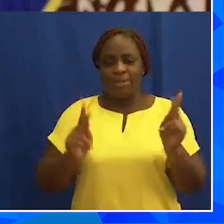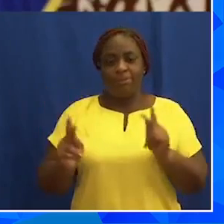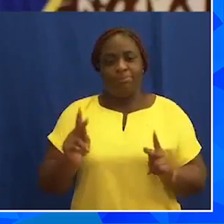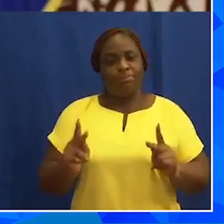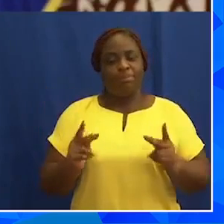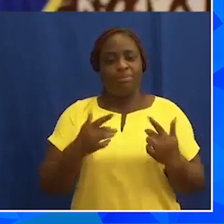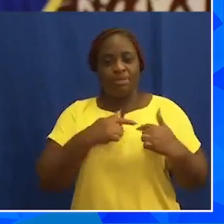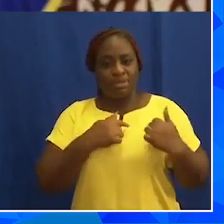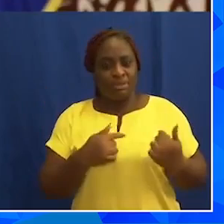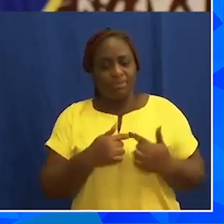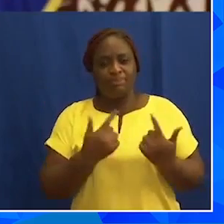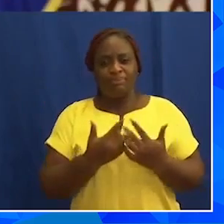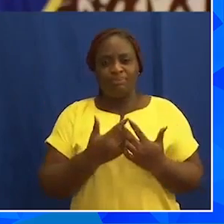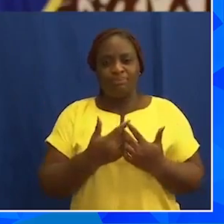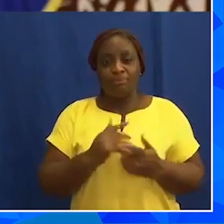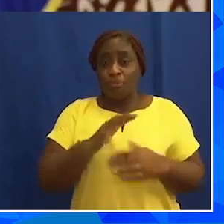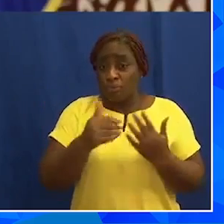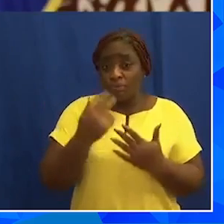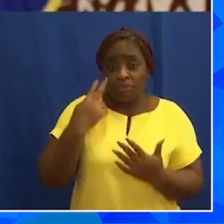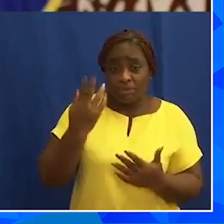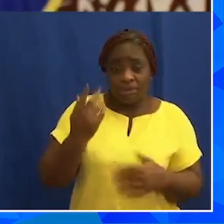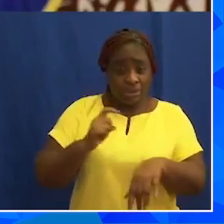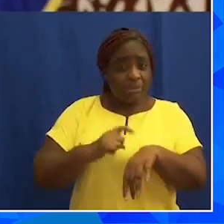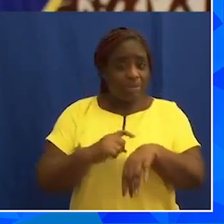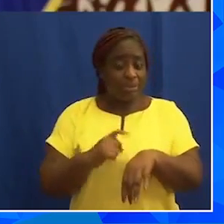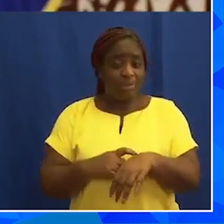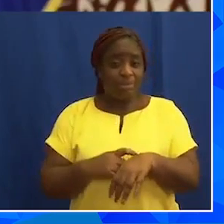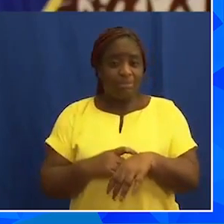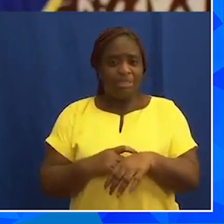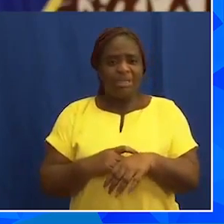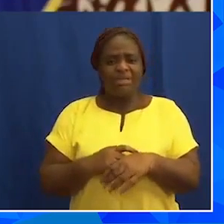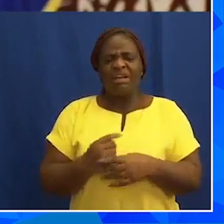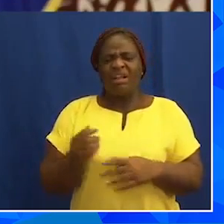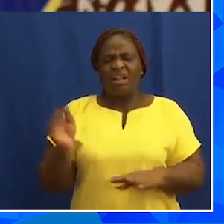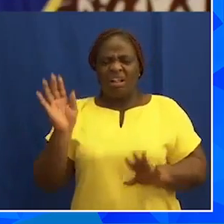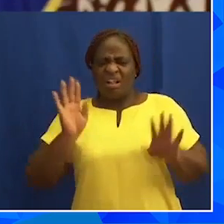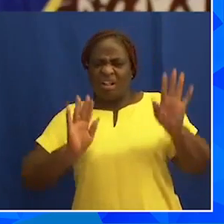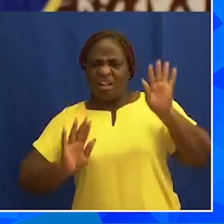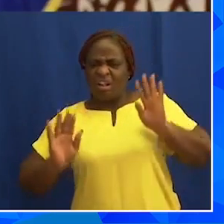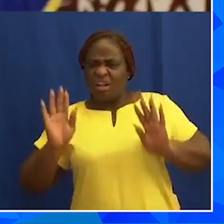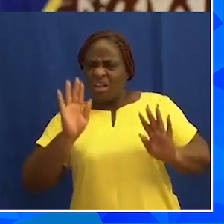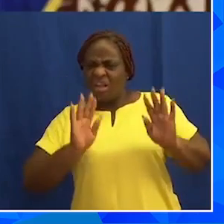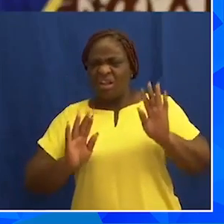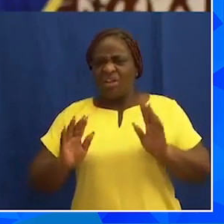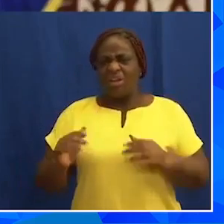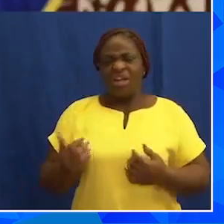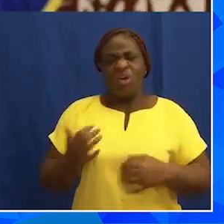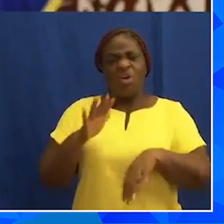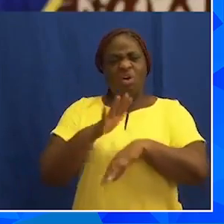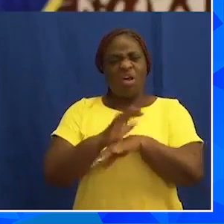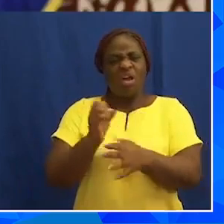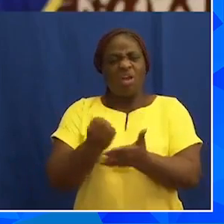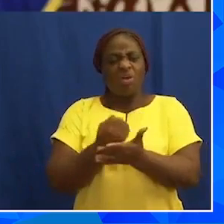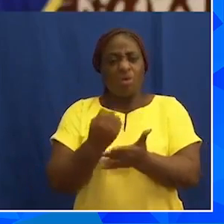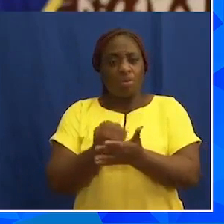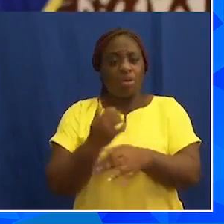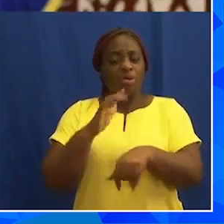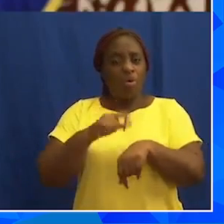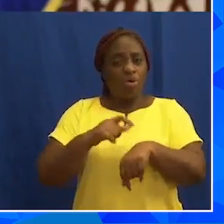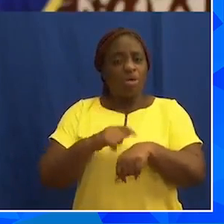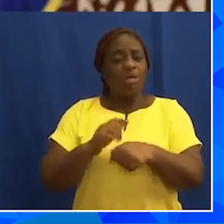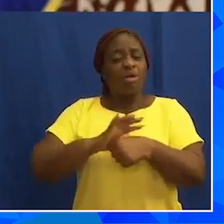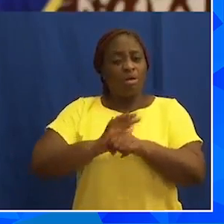We could all see in real time the devastation that was being wrecked on economies during the pandemic. pandemic.